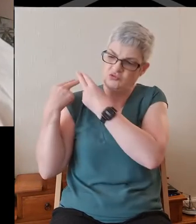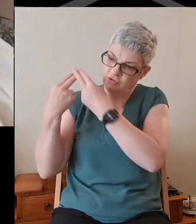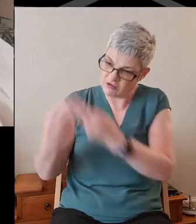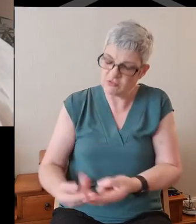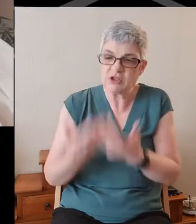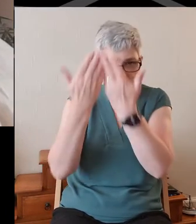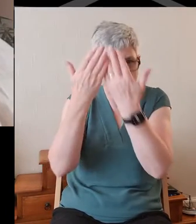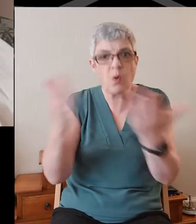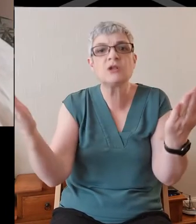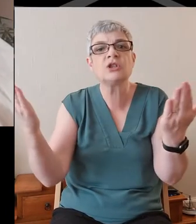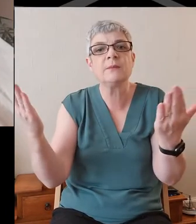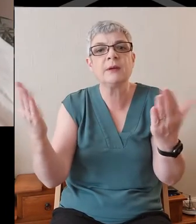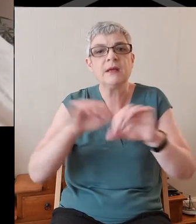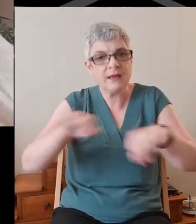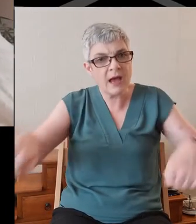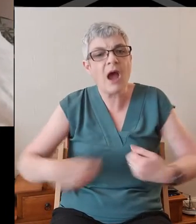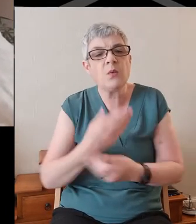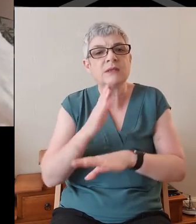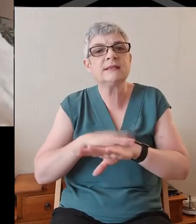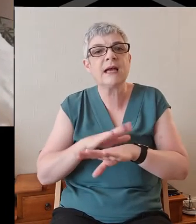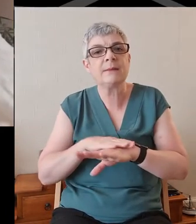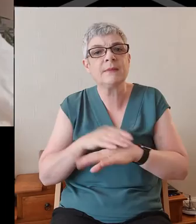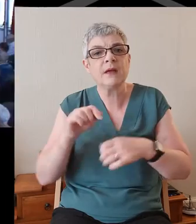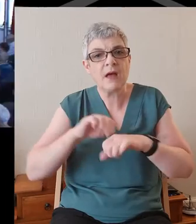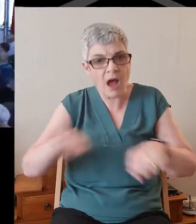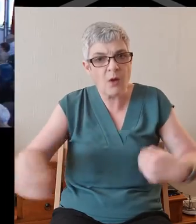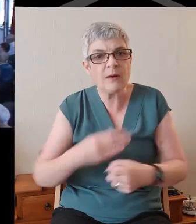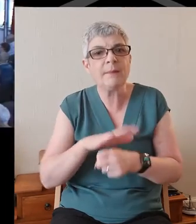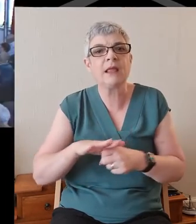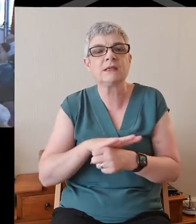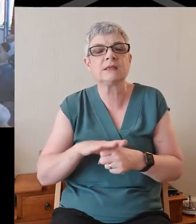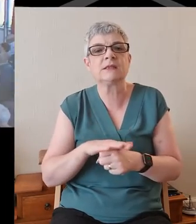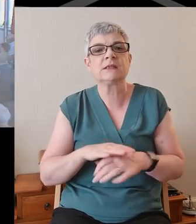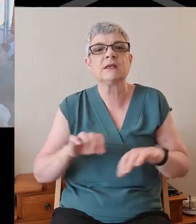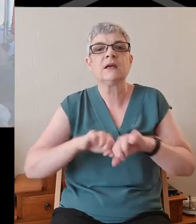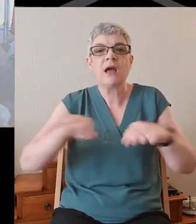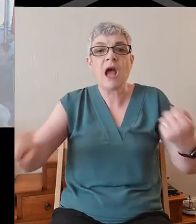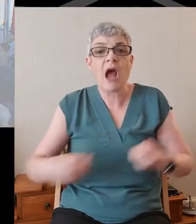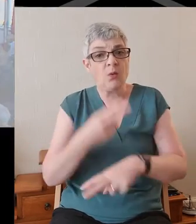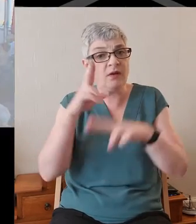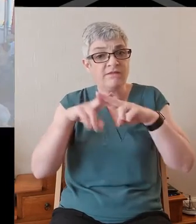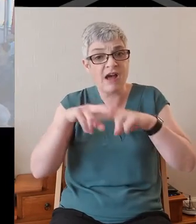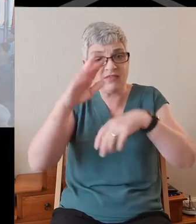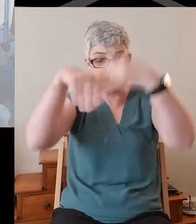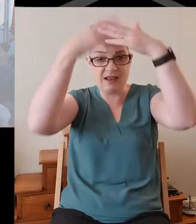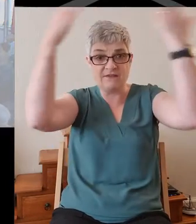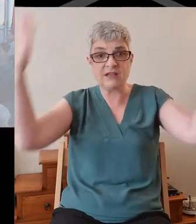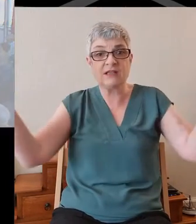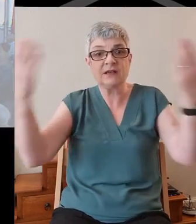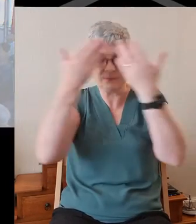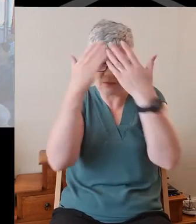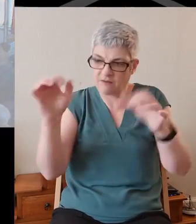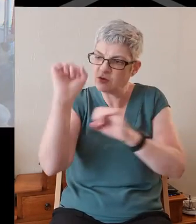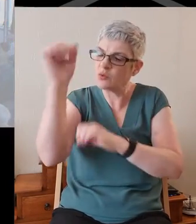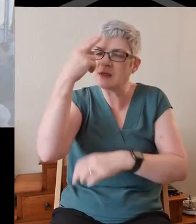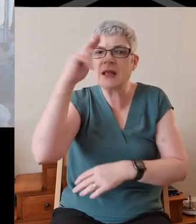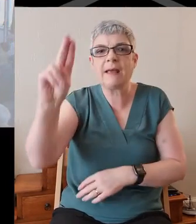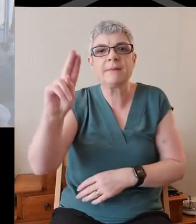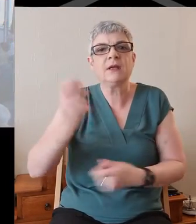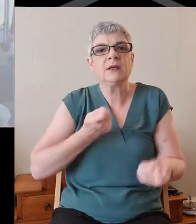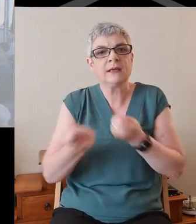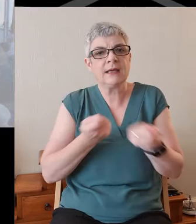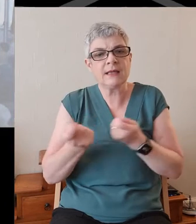worship him in our time in this place. Our Father in heaven, and hallowed be your name,